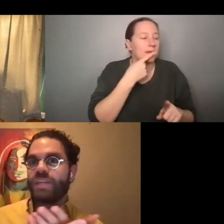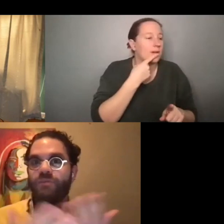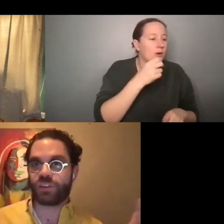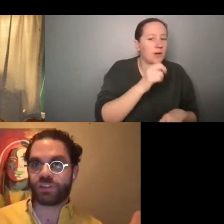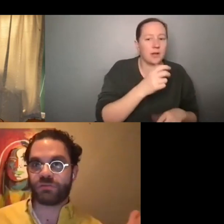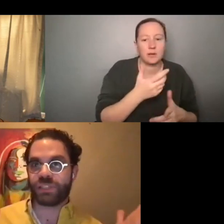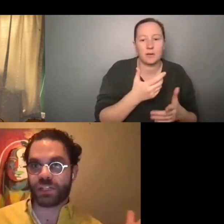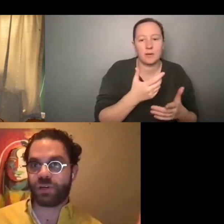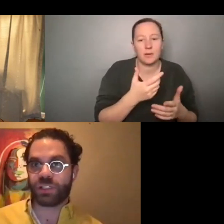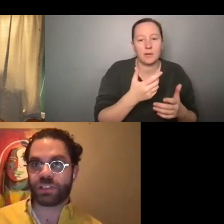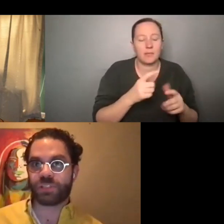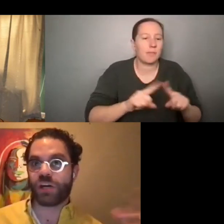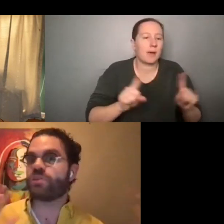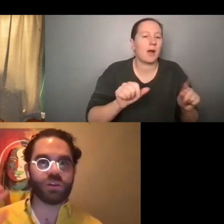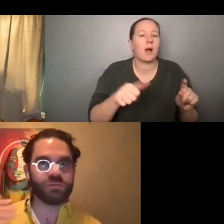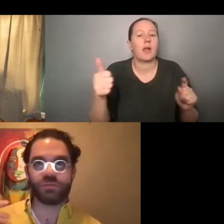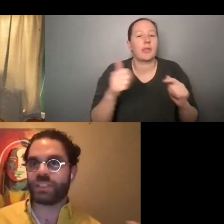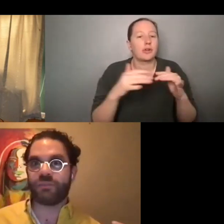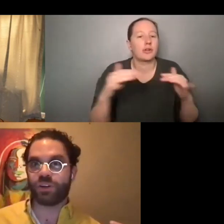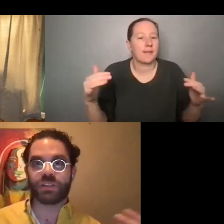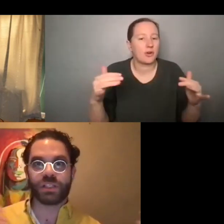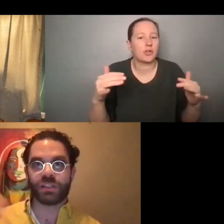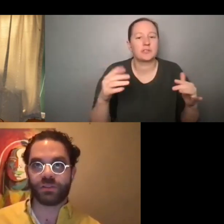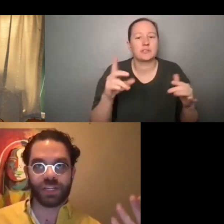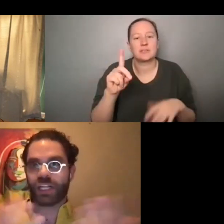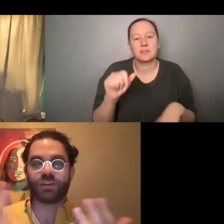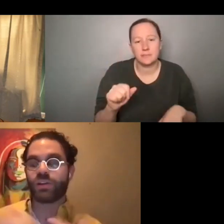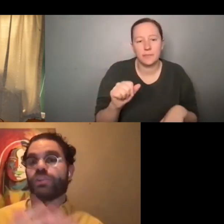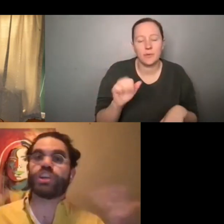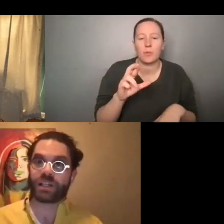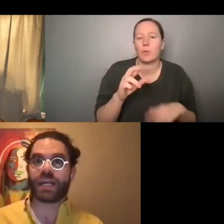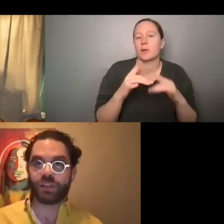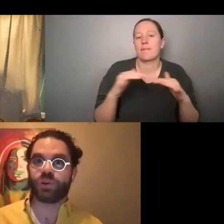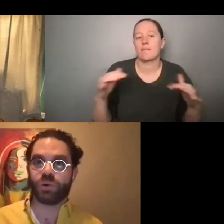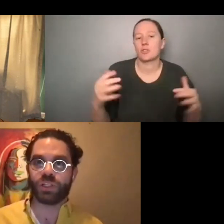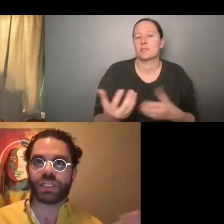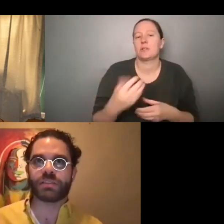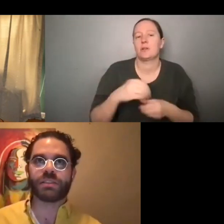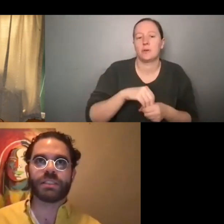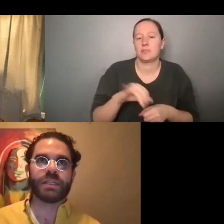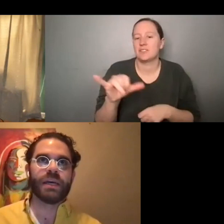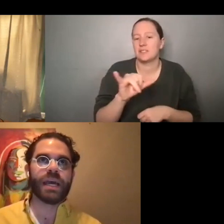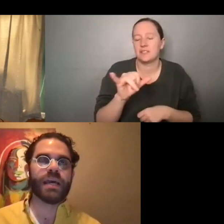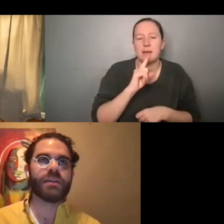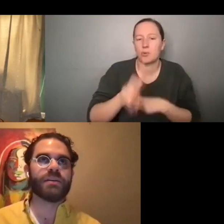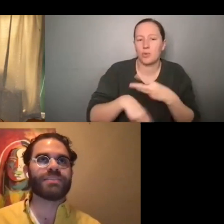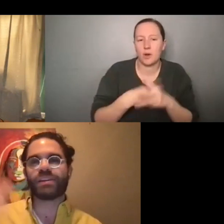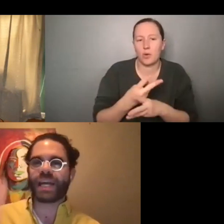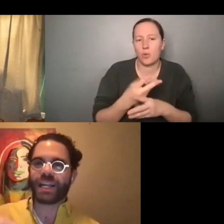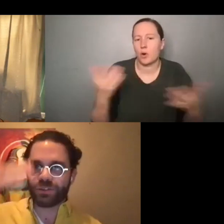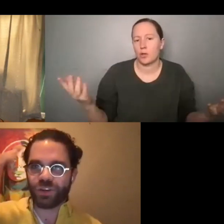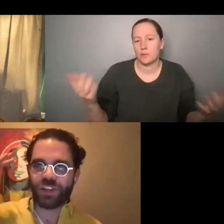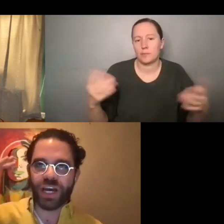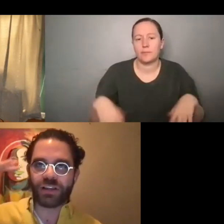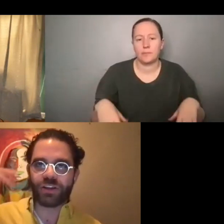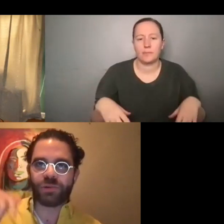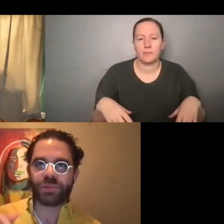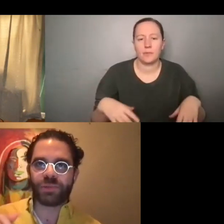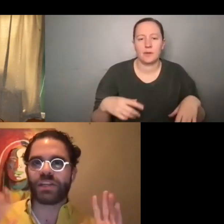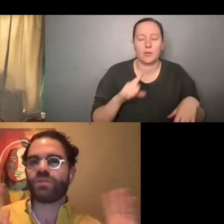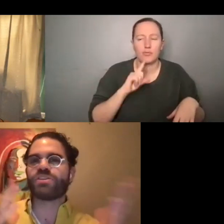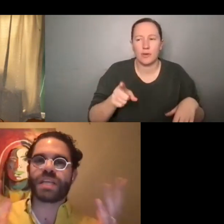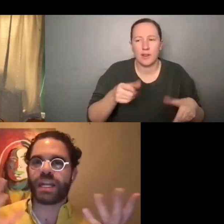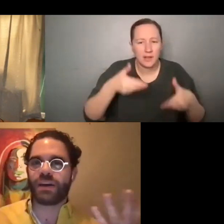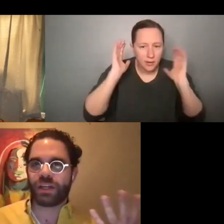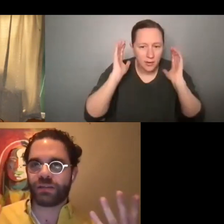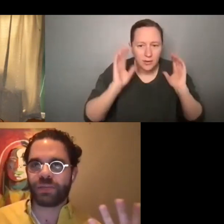but they also have diverse disabilities themselves or diversity and included, just like the real world is. And it kind of goes over their head a little